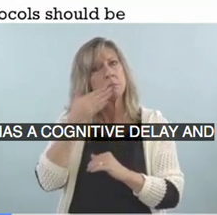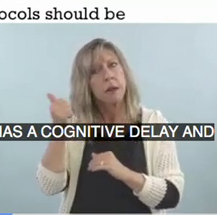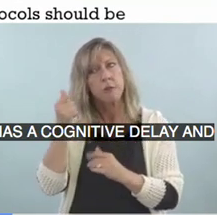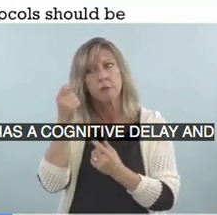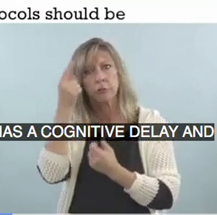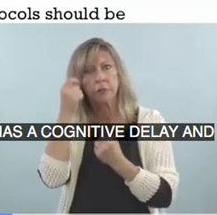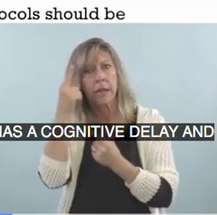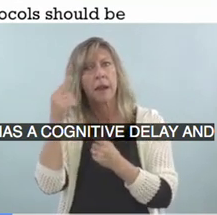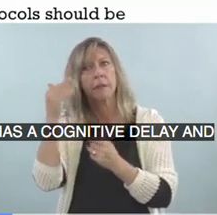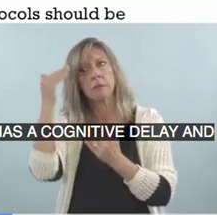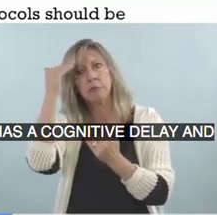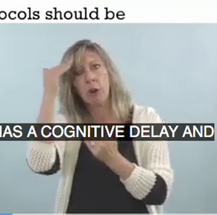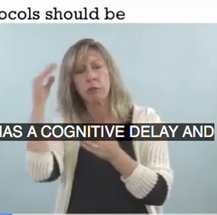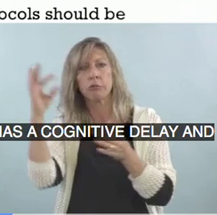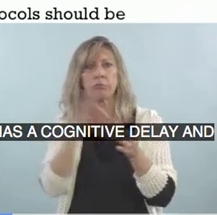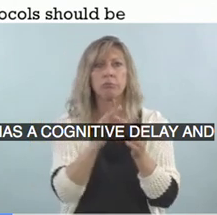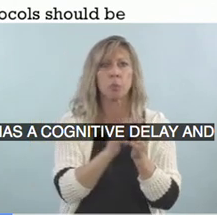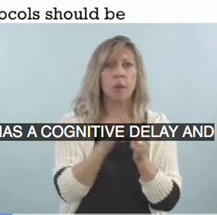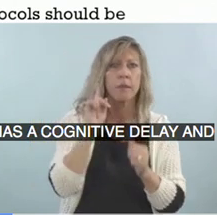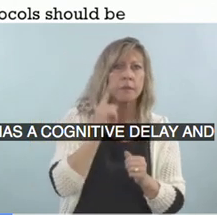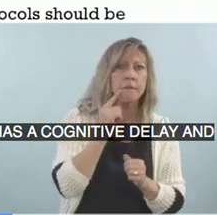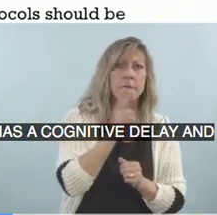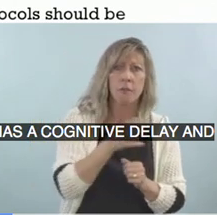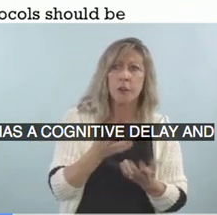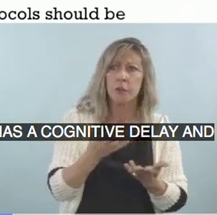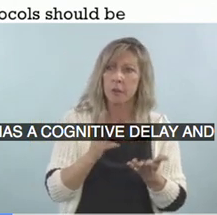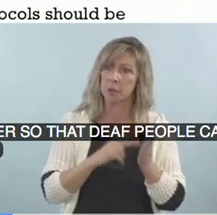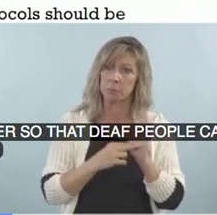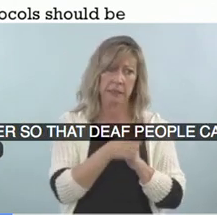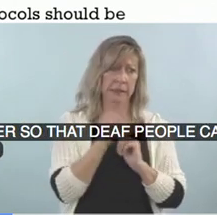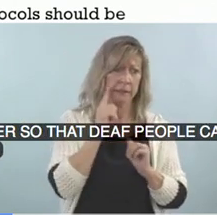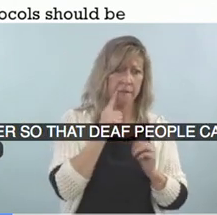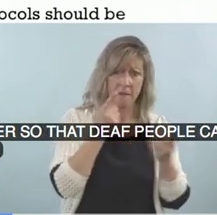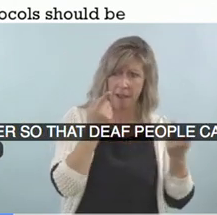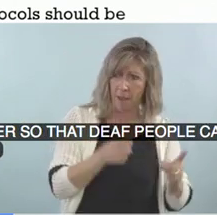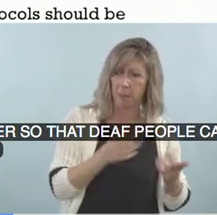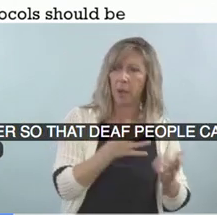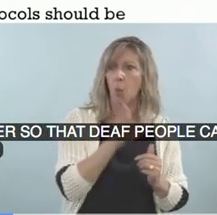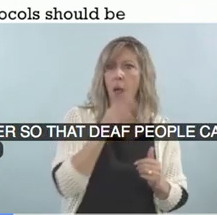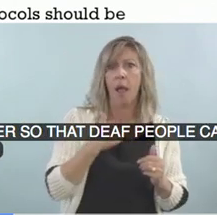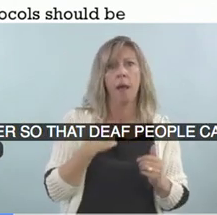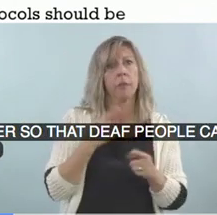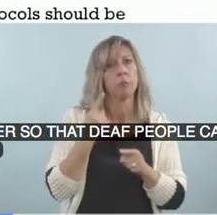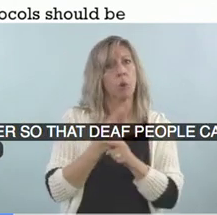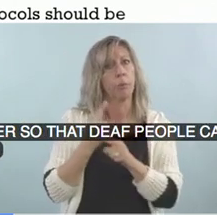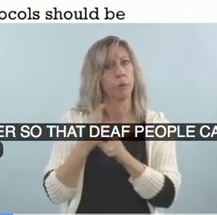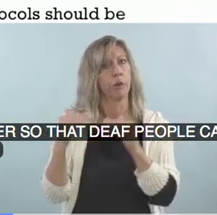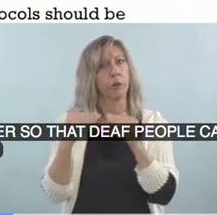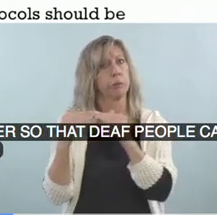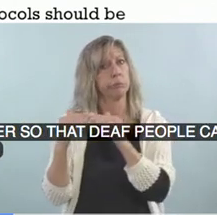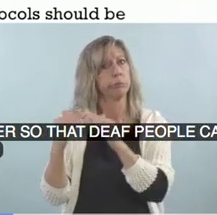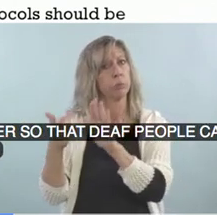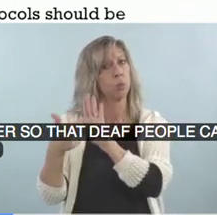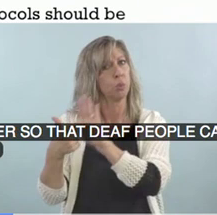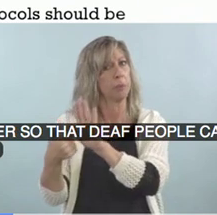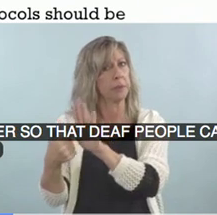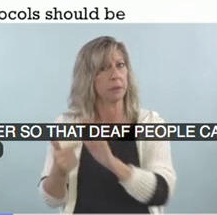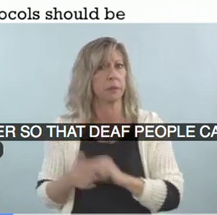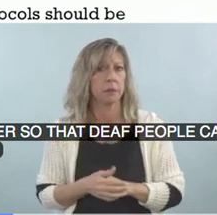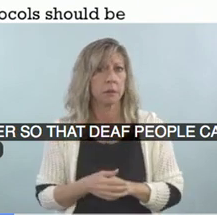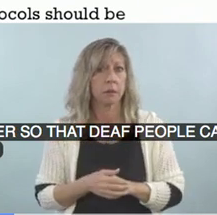that deaf people can, can go, can get a fair shot at the justice system. Um, those who are incarcerated should be identified and tracked.